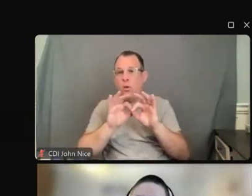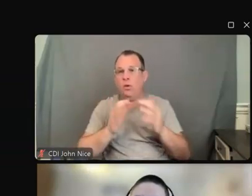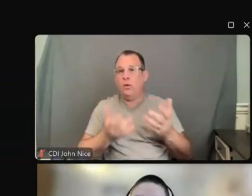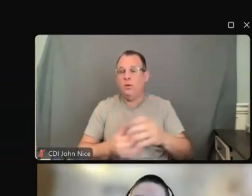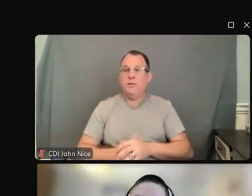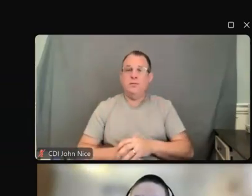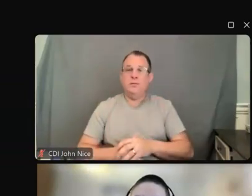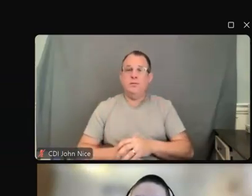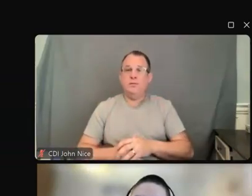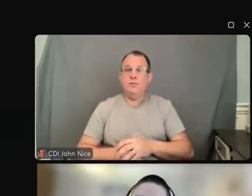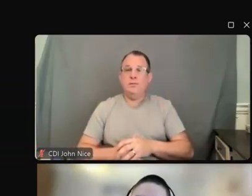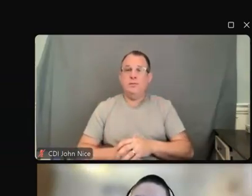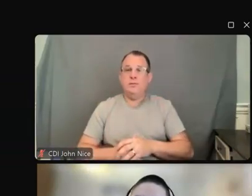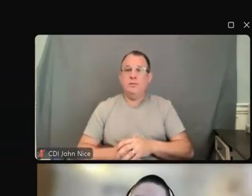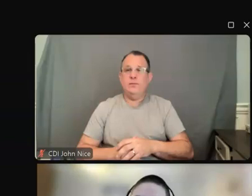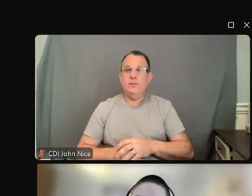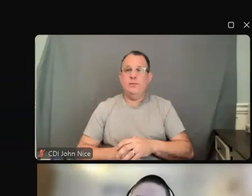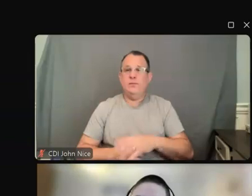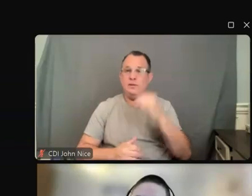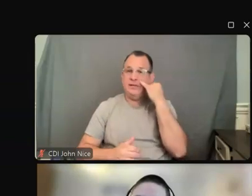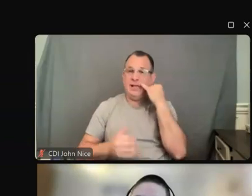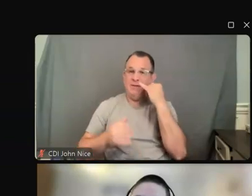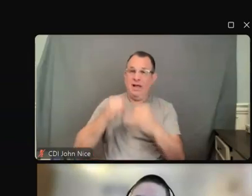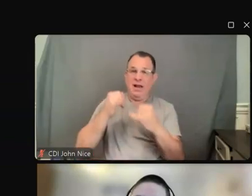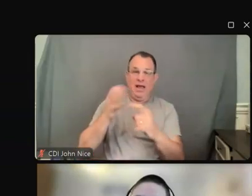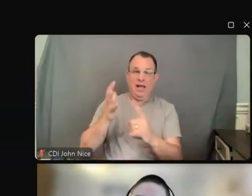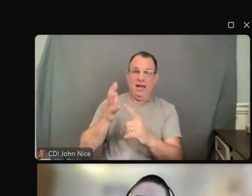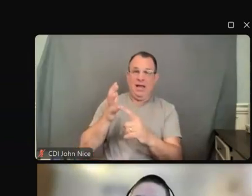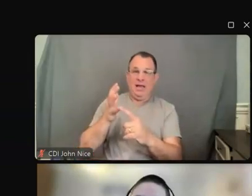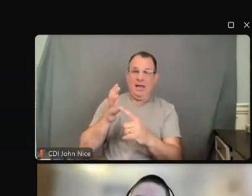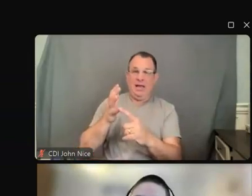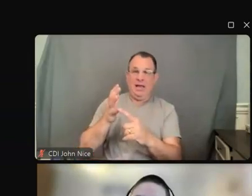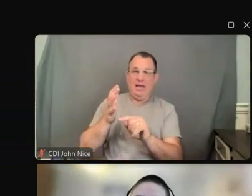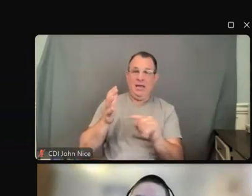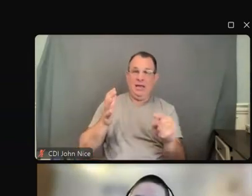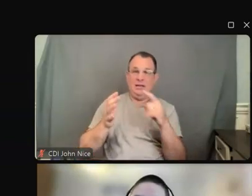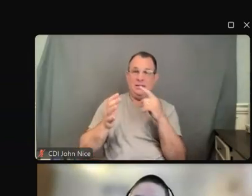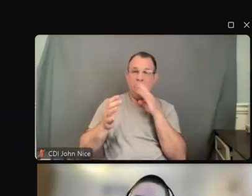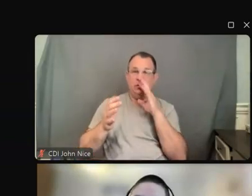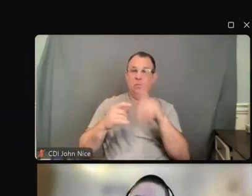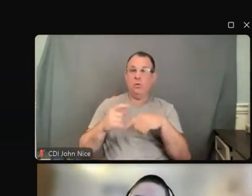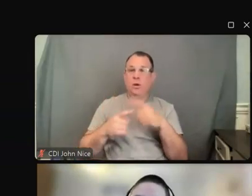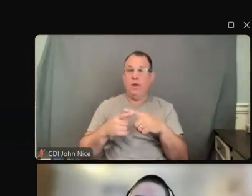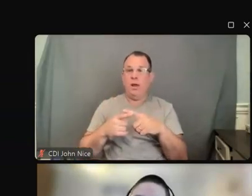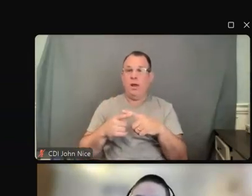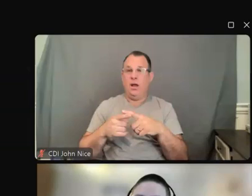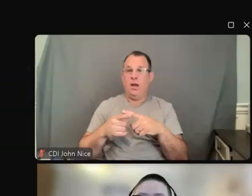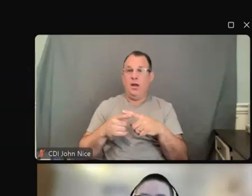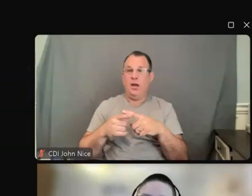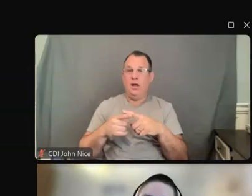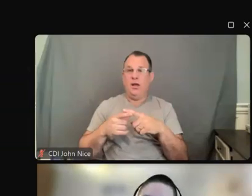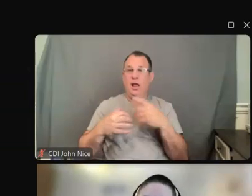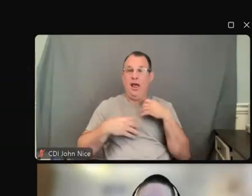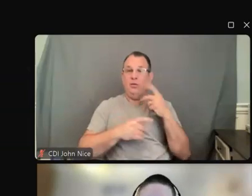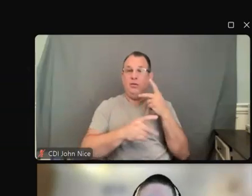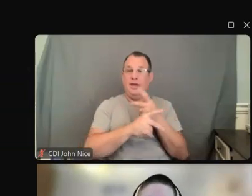The last bullet talks about something called reasonably foreseeable healthcare services. It's